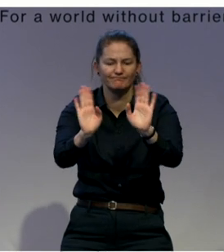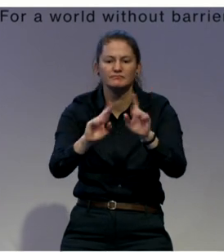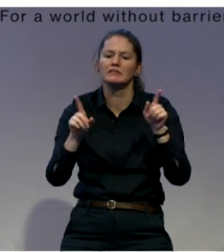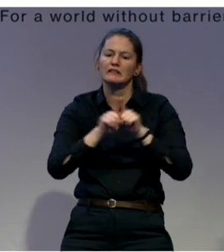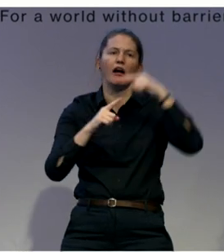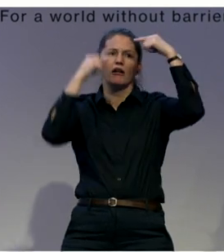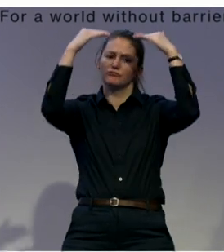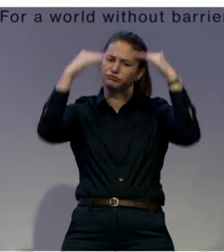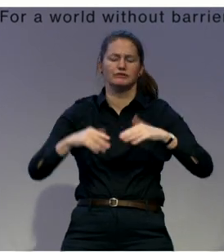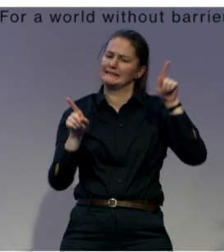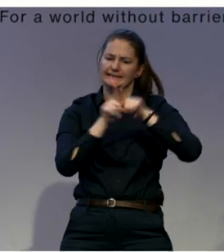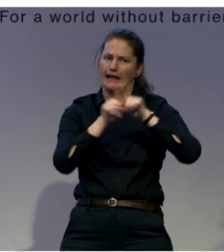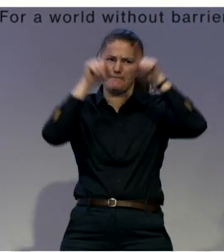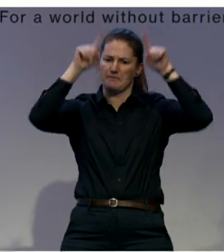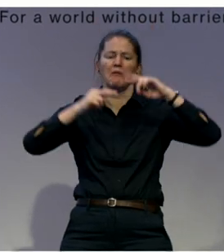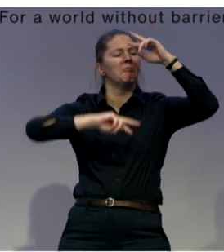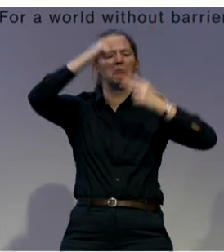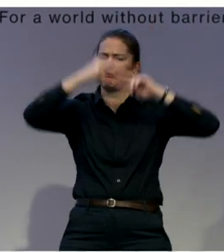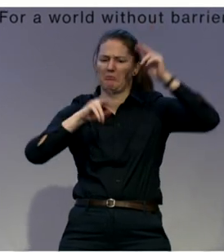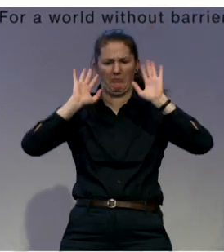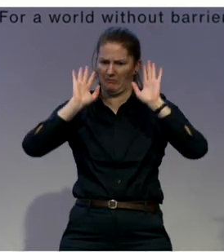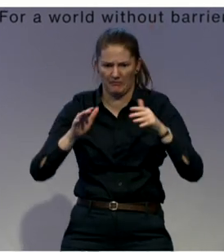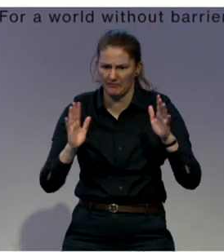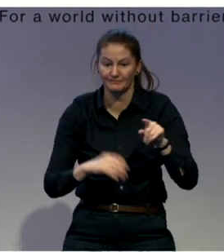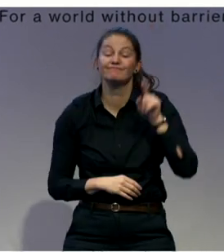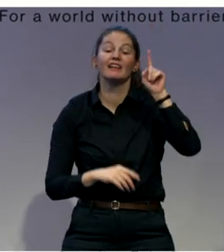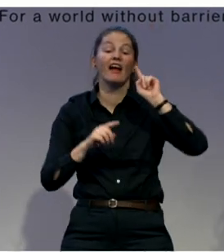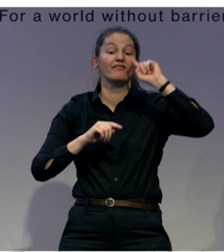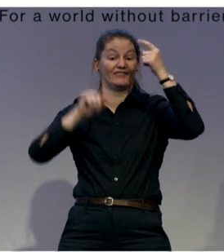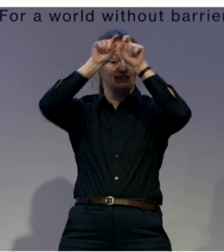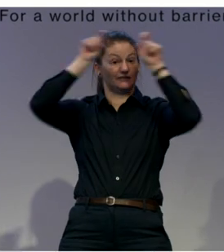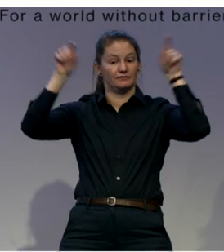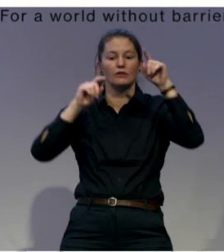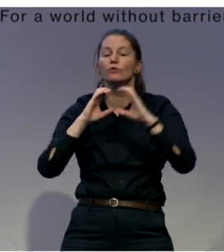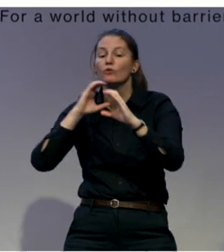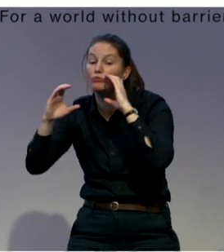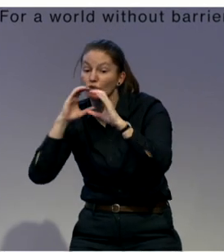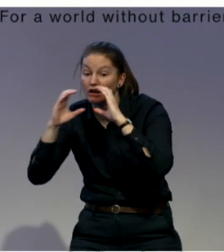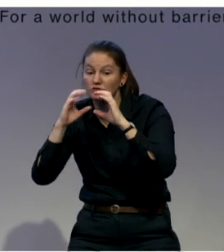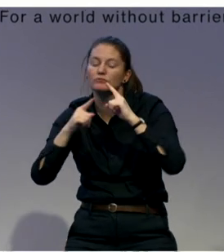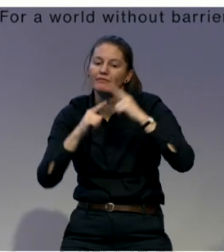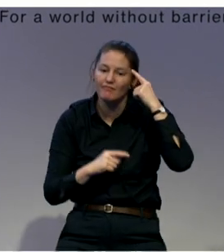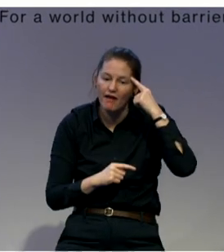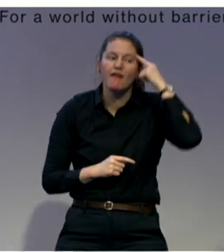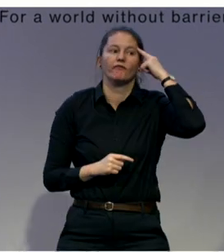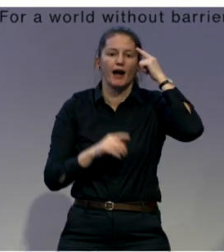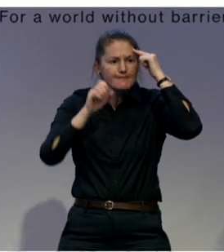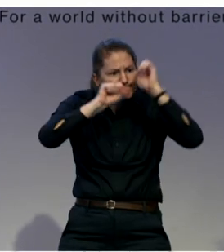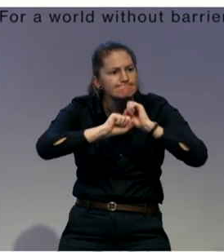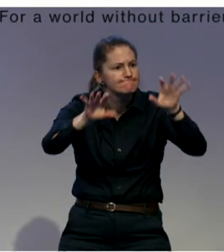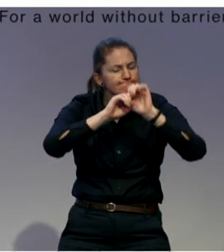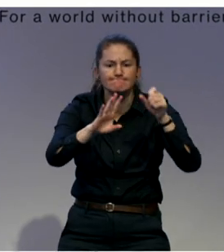The first one, communications and awareness raising. A key moment is really an open and transparent